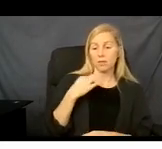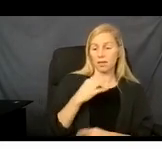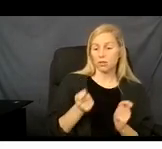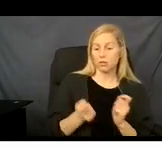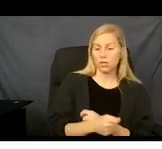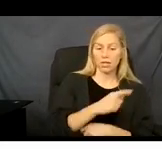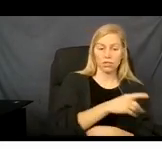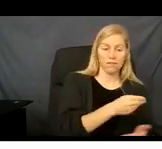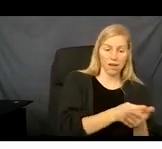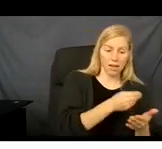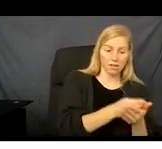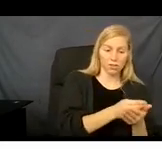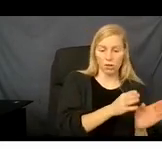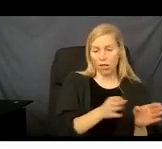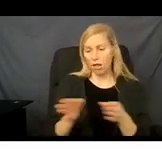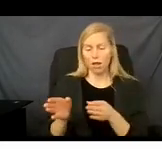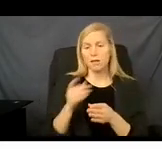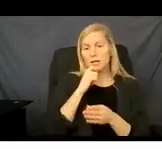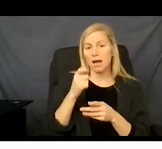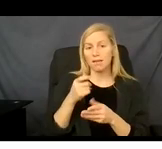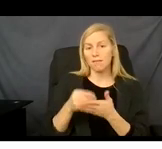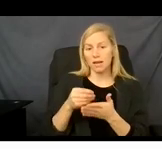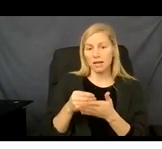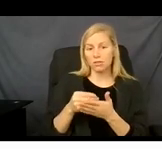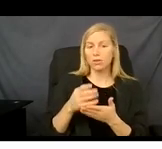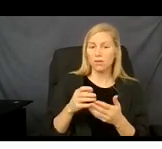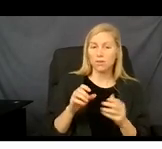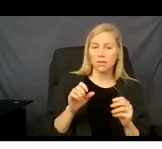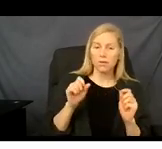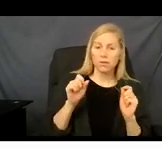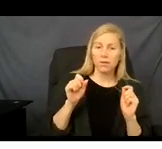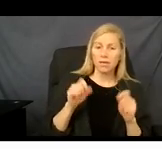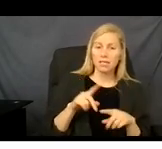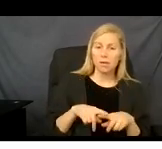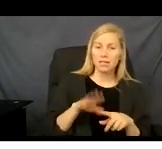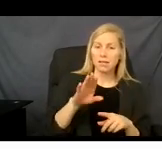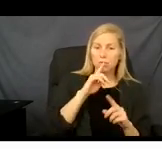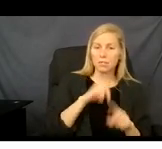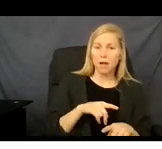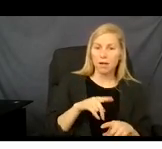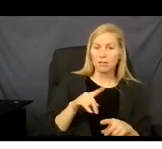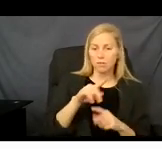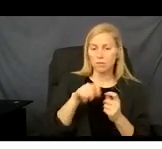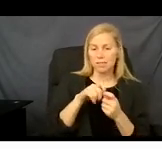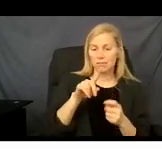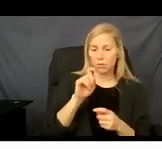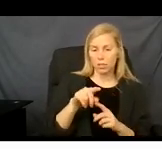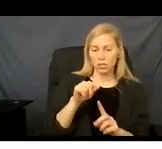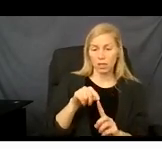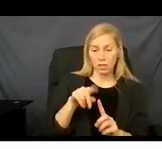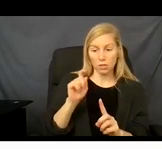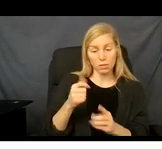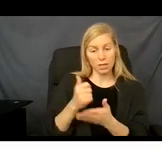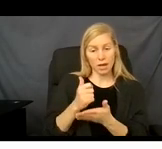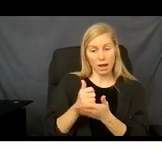non-financial, and this can be done by the response you give to a question on the application asking if you need help with